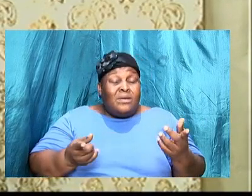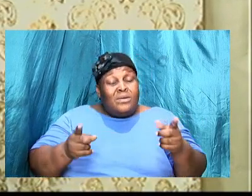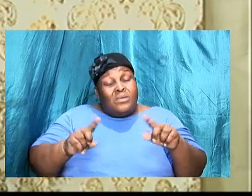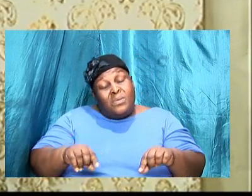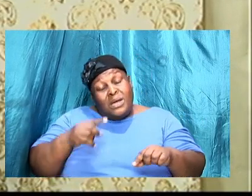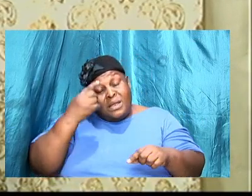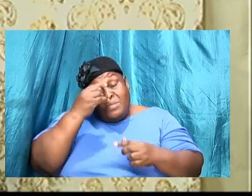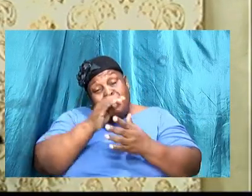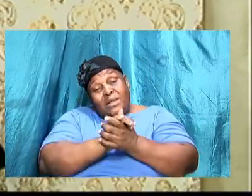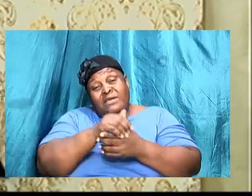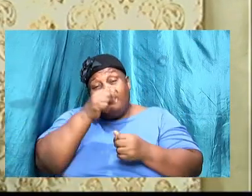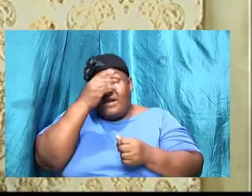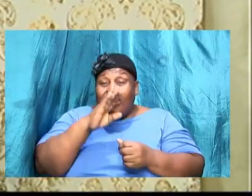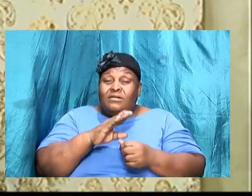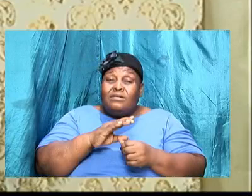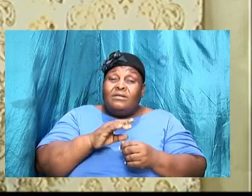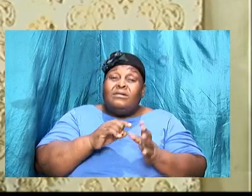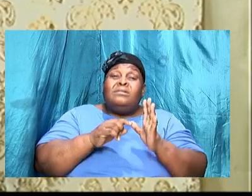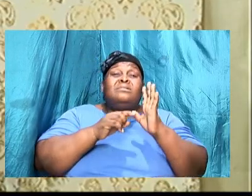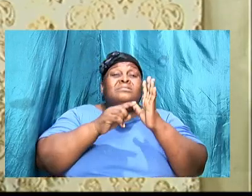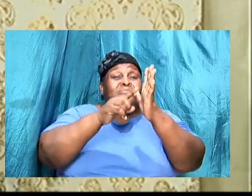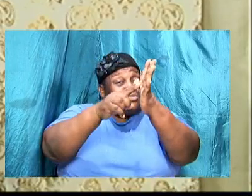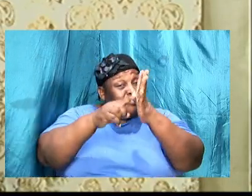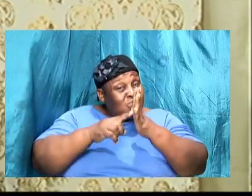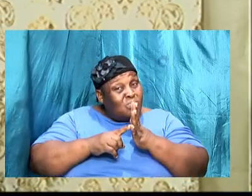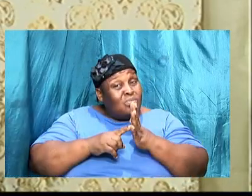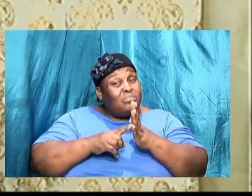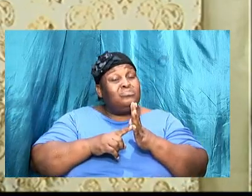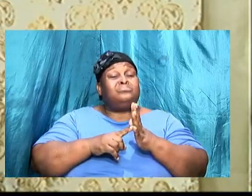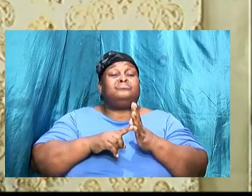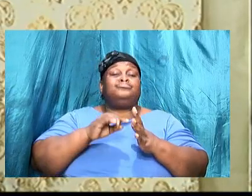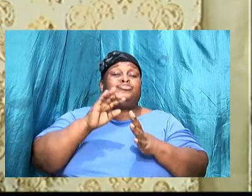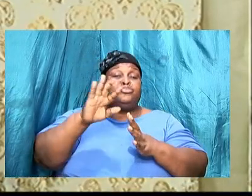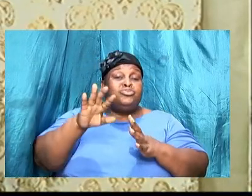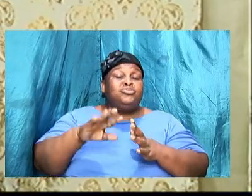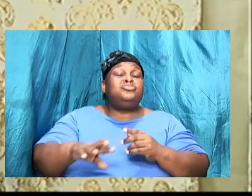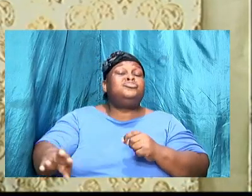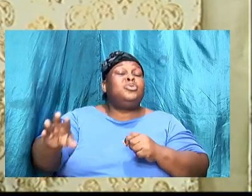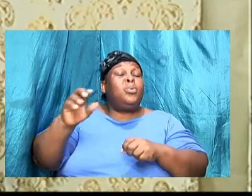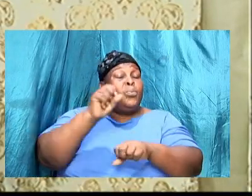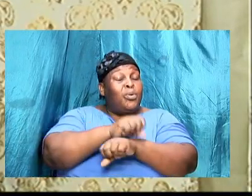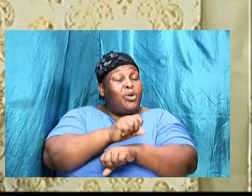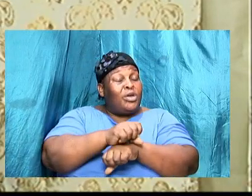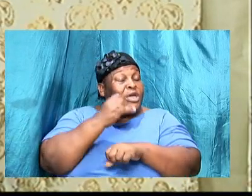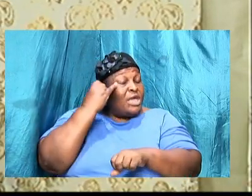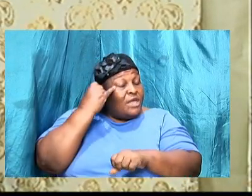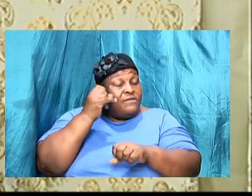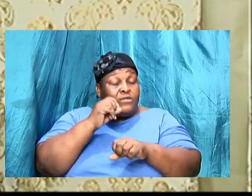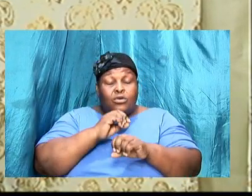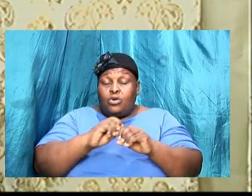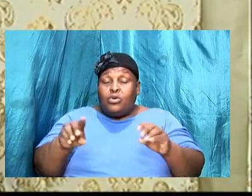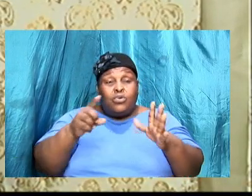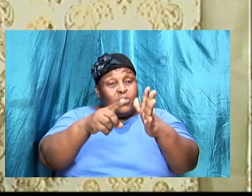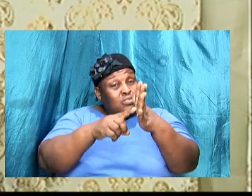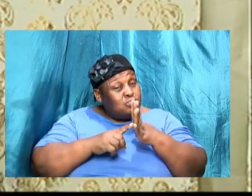God you must show me your works because if you don't show me your works